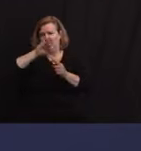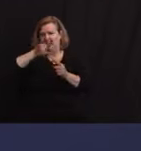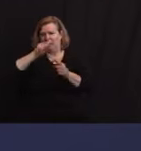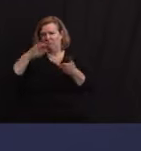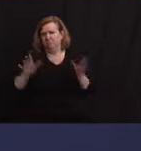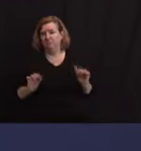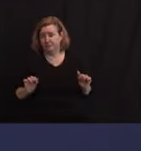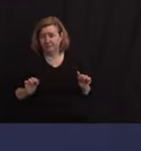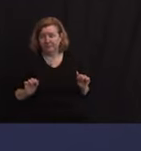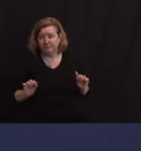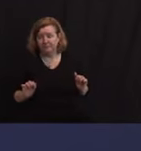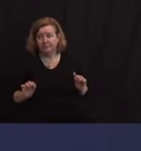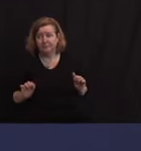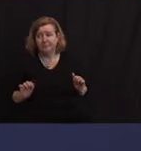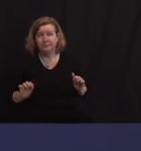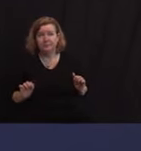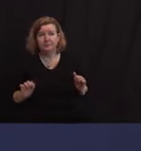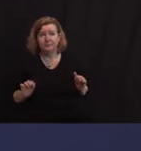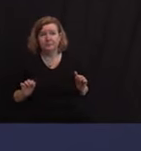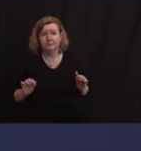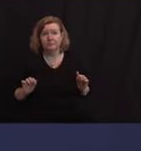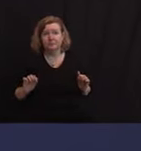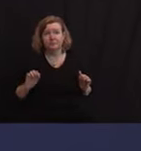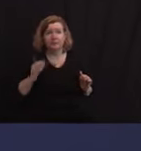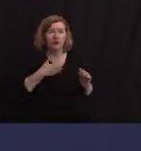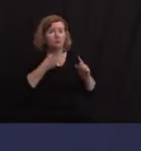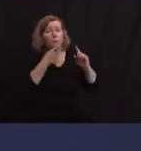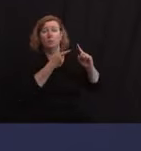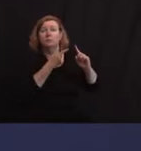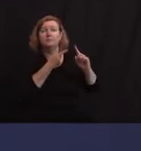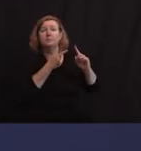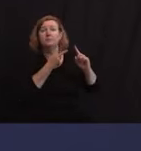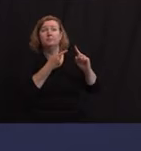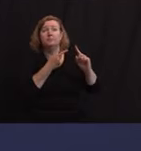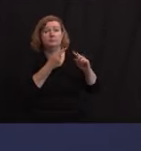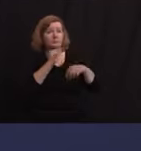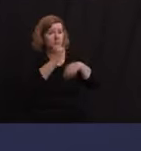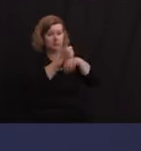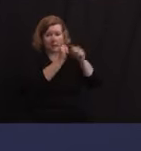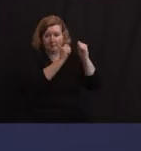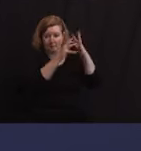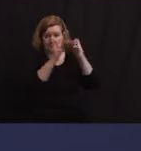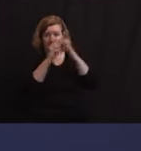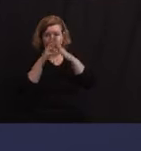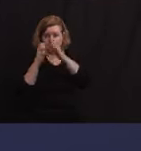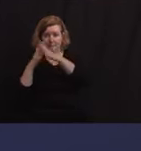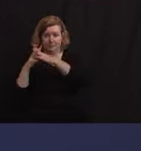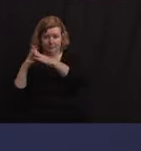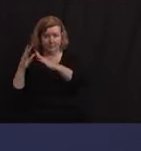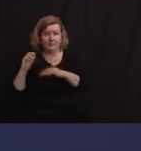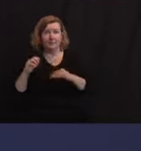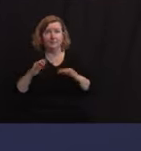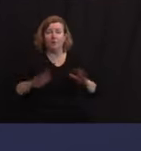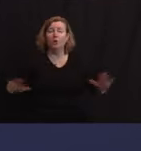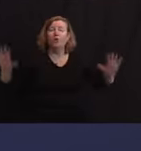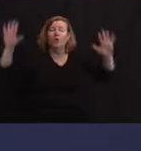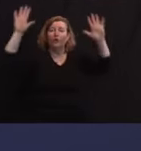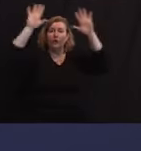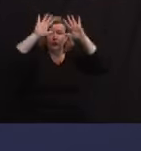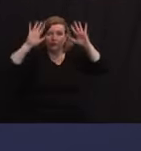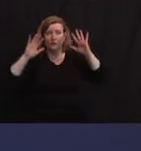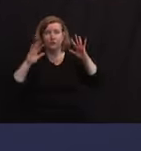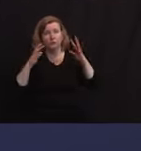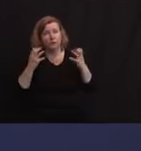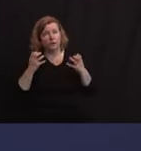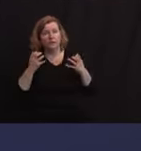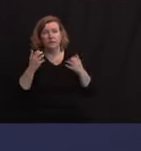Our goal is to get sites so dispersed that you're within 15 minutes